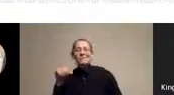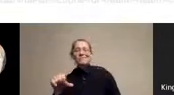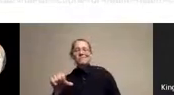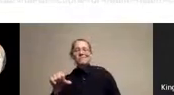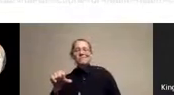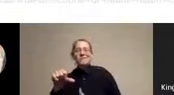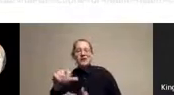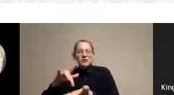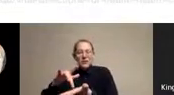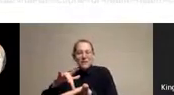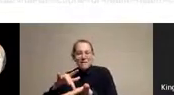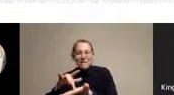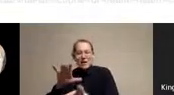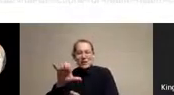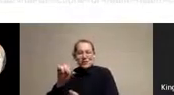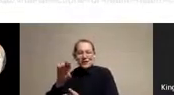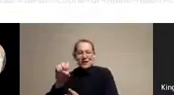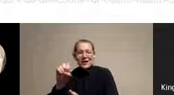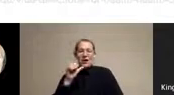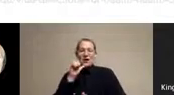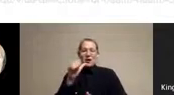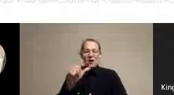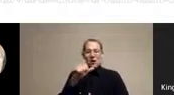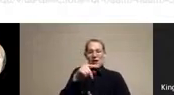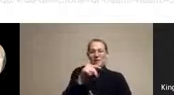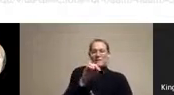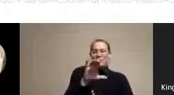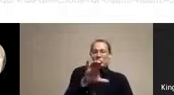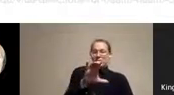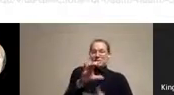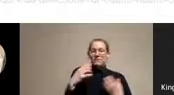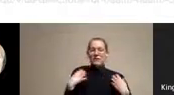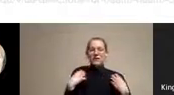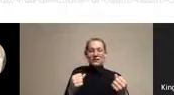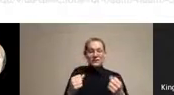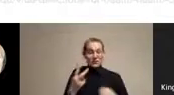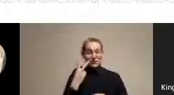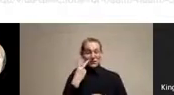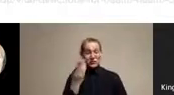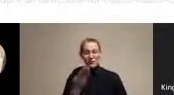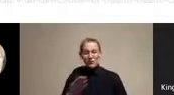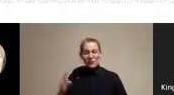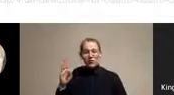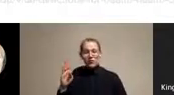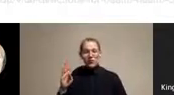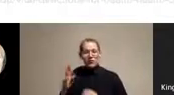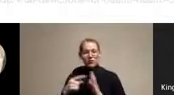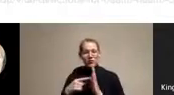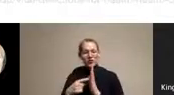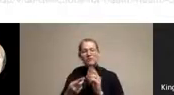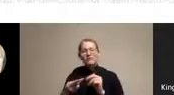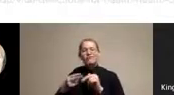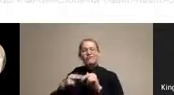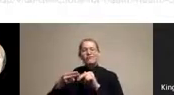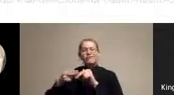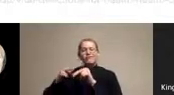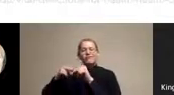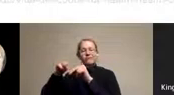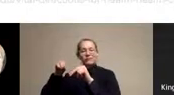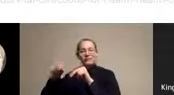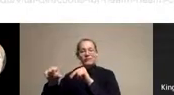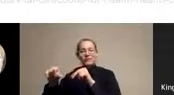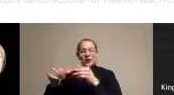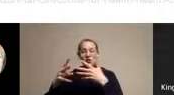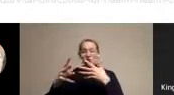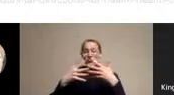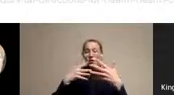which is looks at over time, leaving aside Social Security, you see our blue, which is our increased spending in health care programs and the gray, which is all